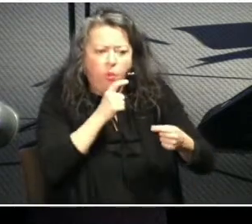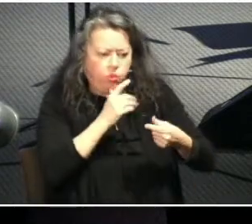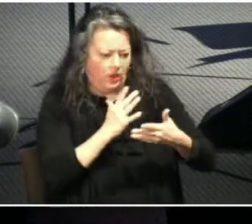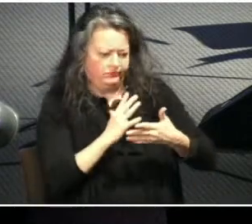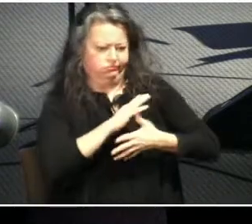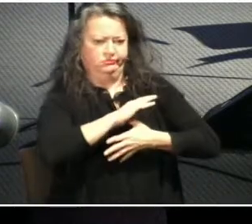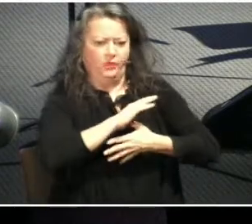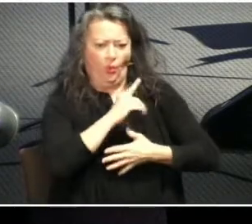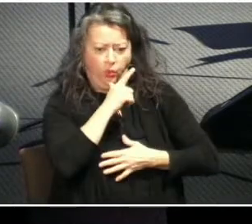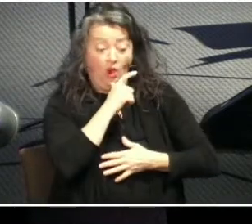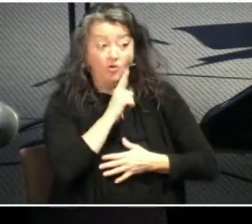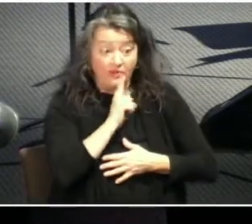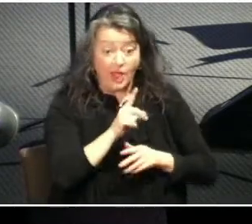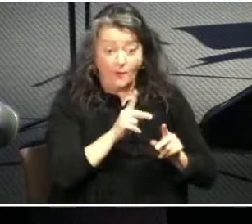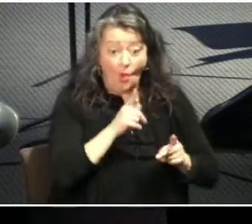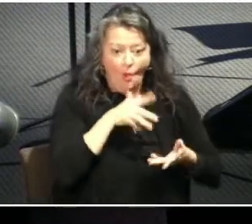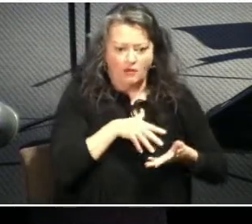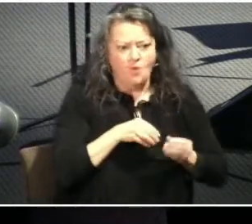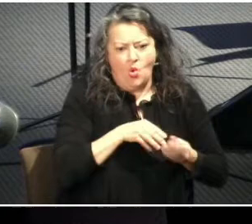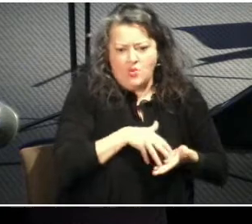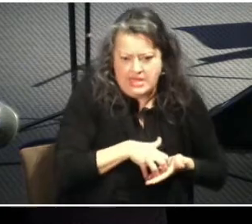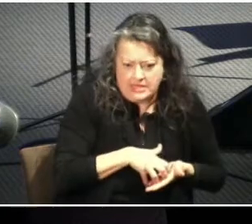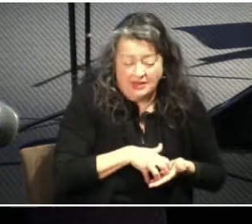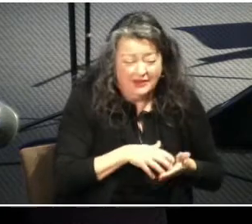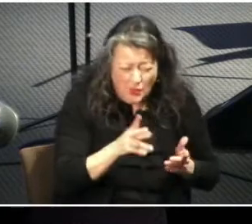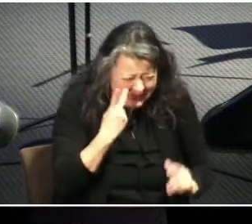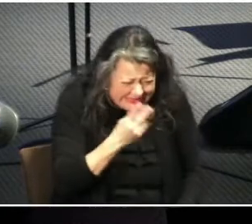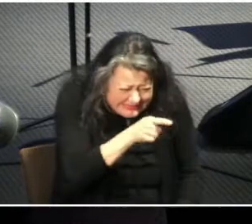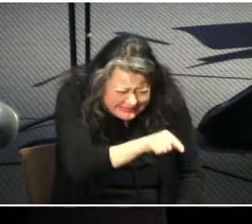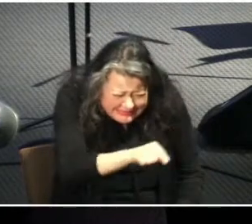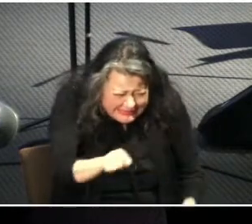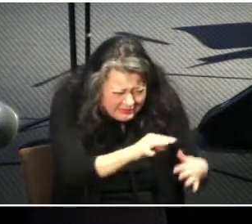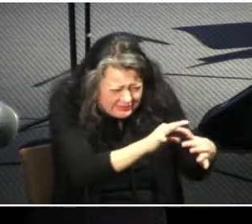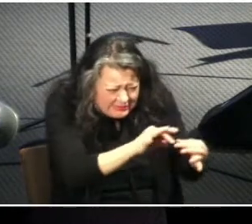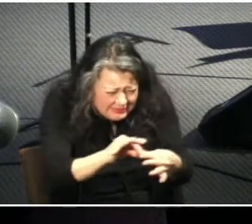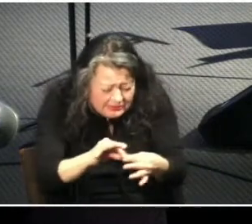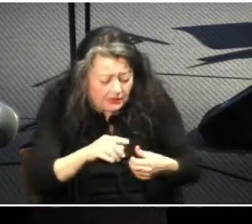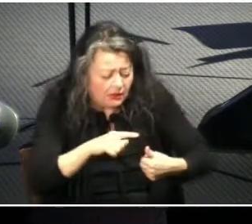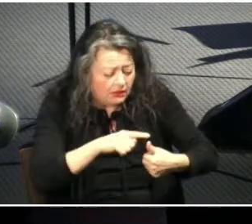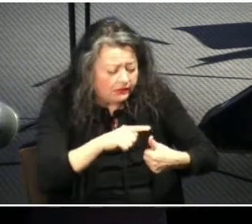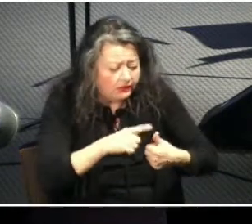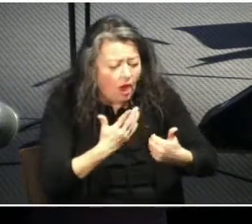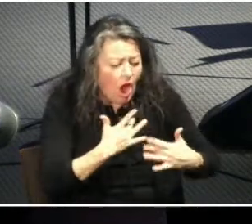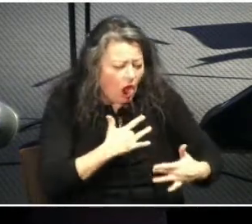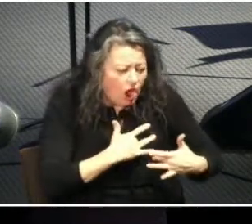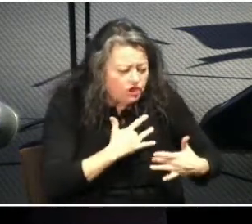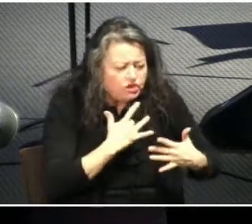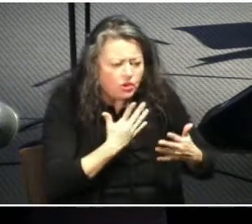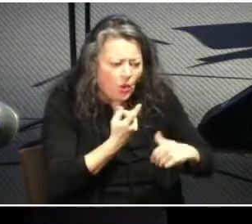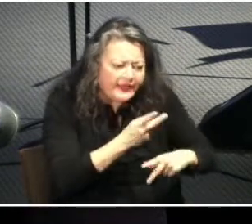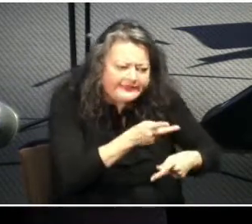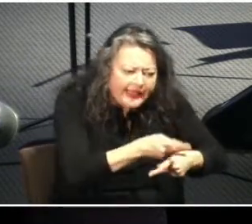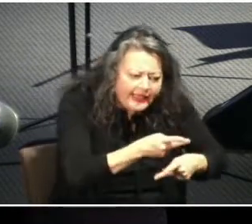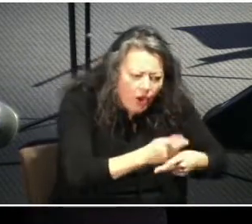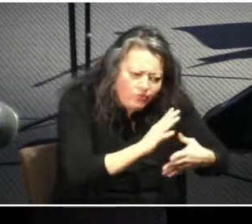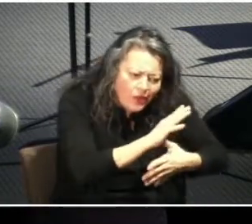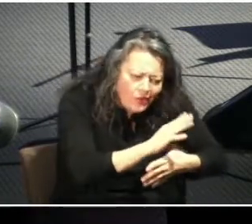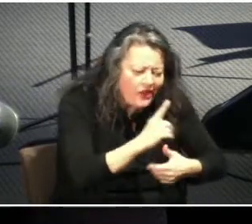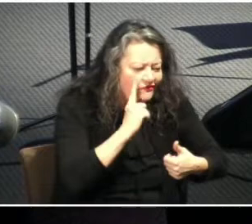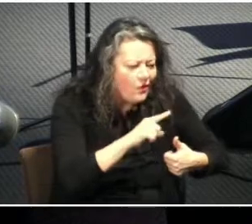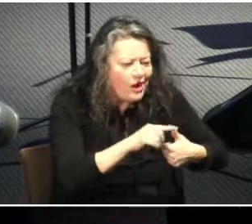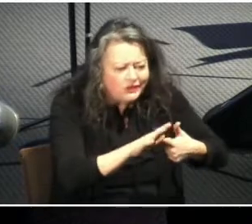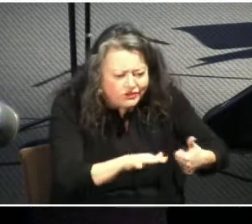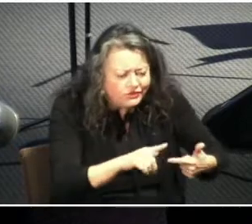messages, there is concern shown for wives, concern shown for children, concern shown for